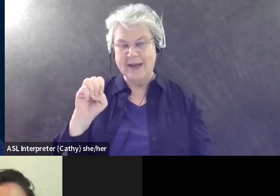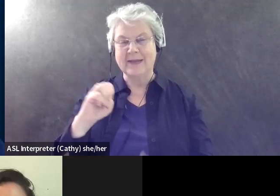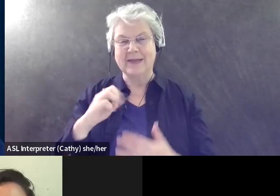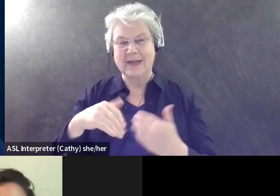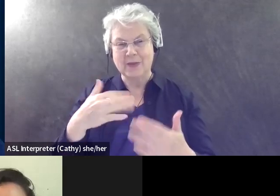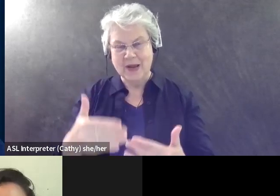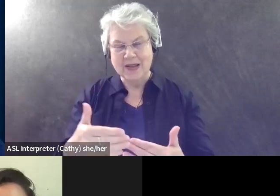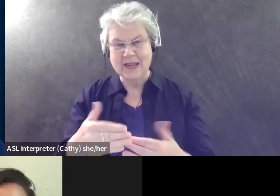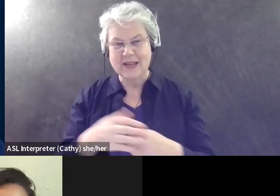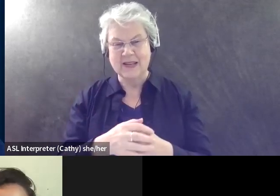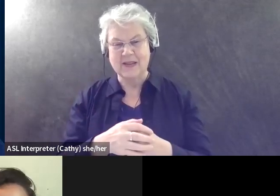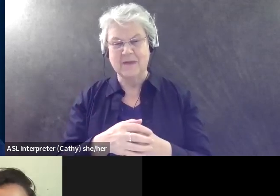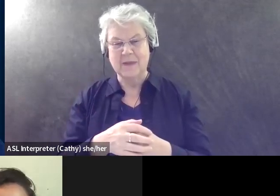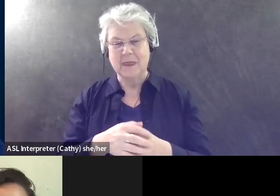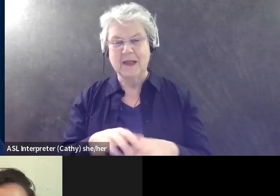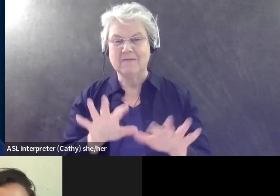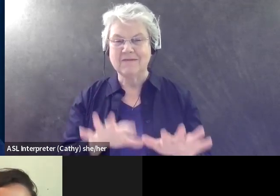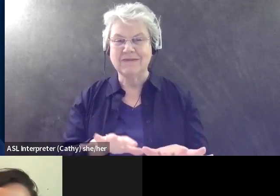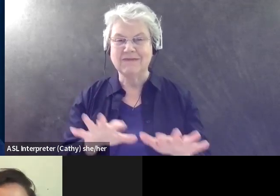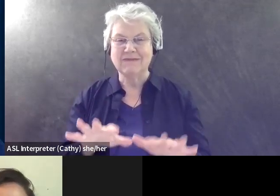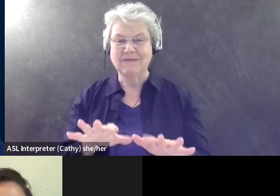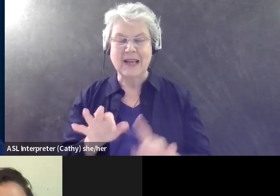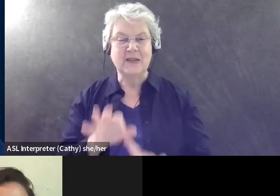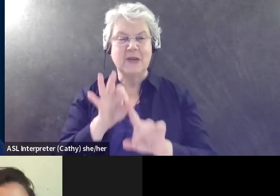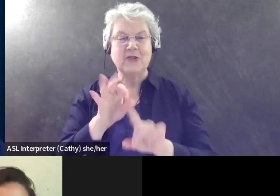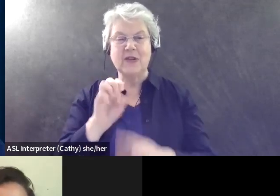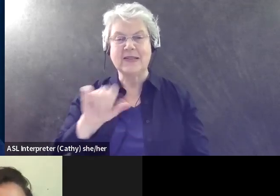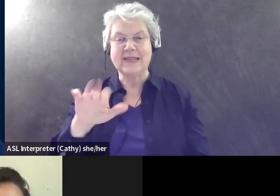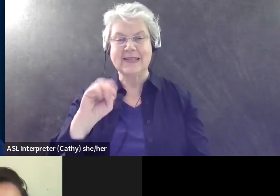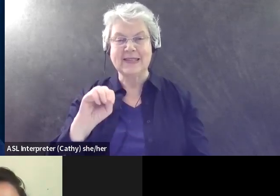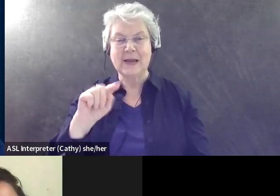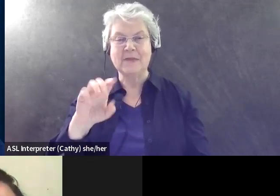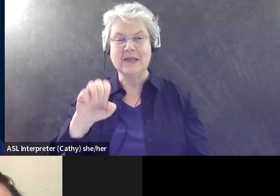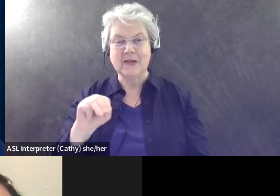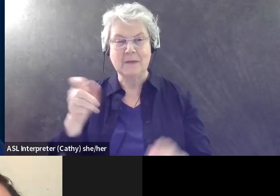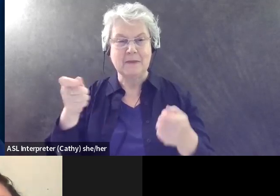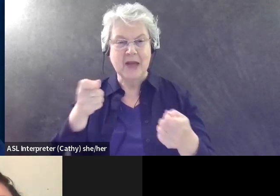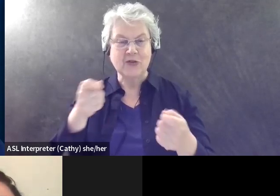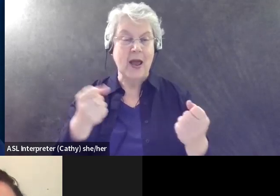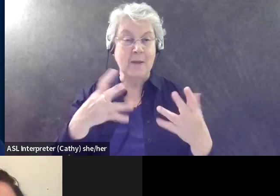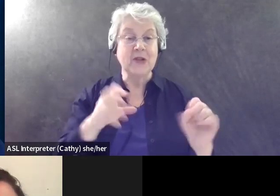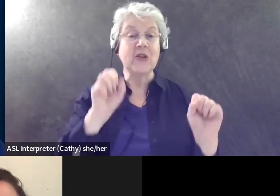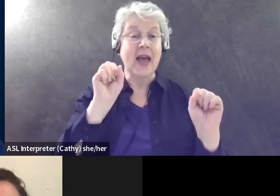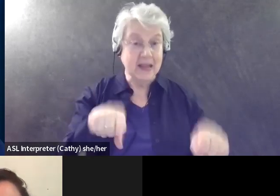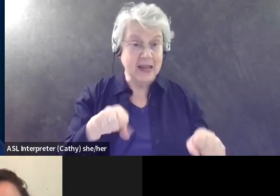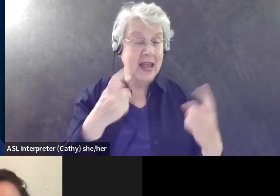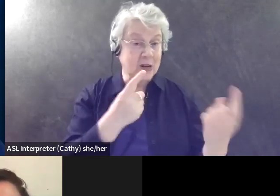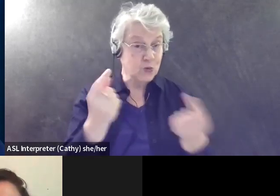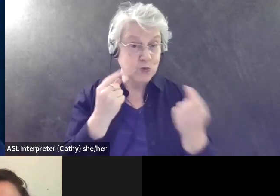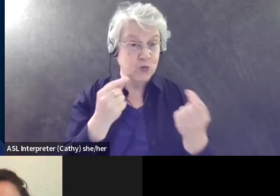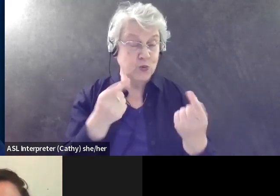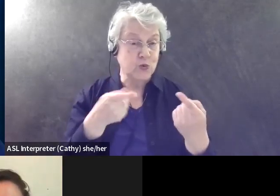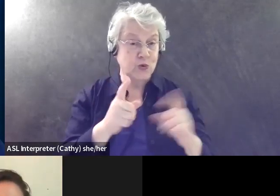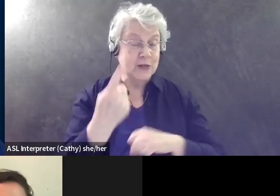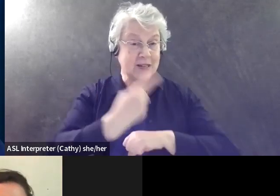especially with, uh, center management and management, how much I can do within a day. Uh,